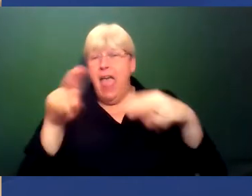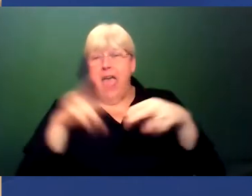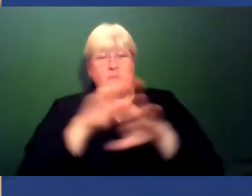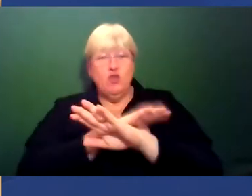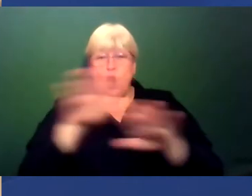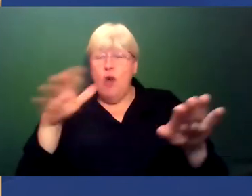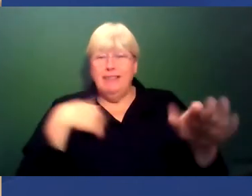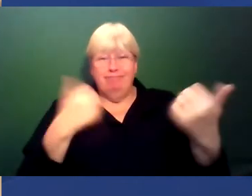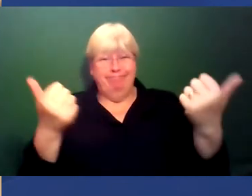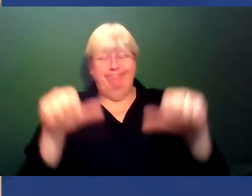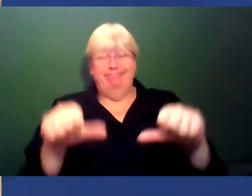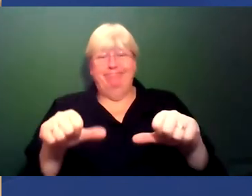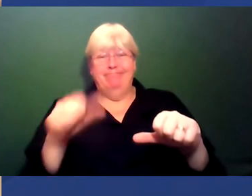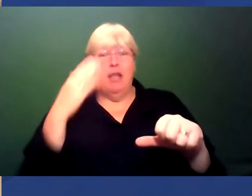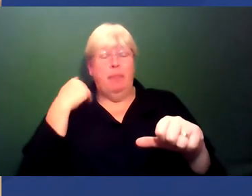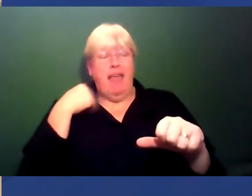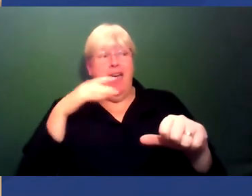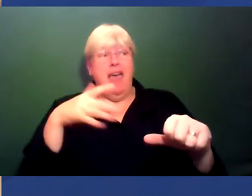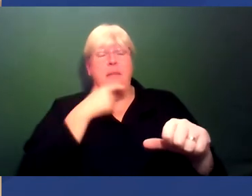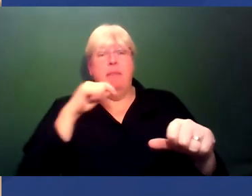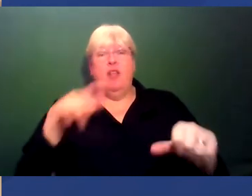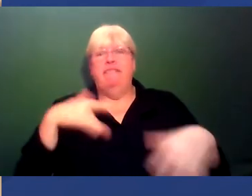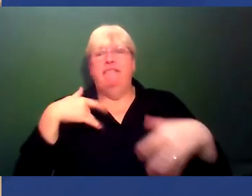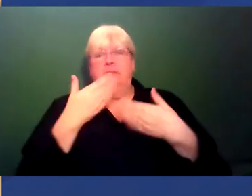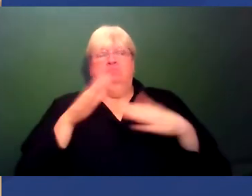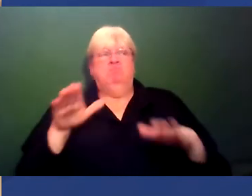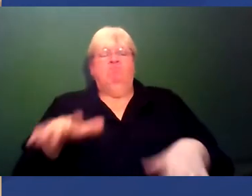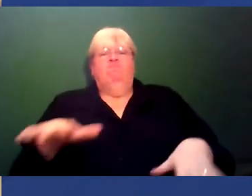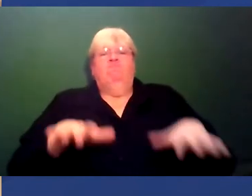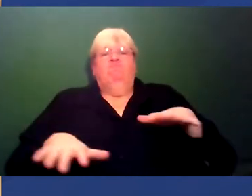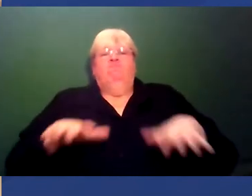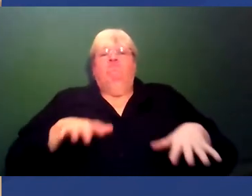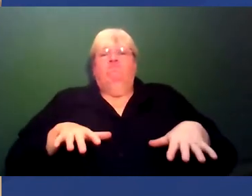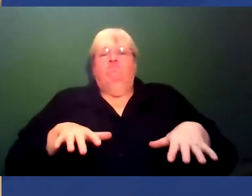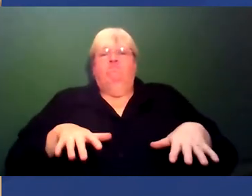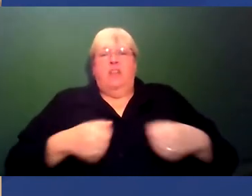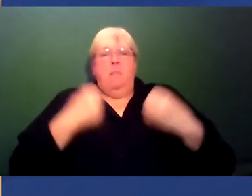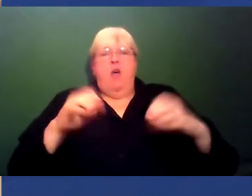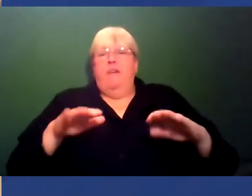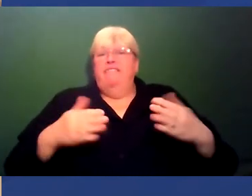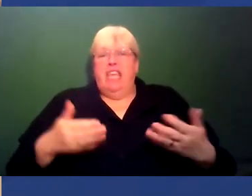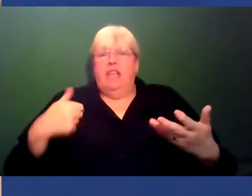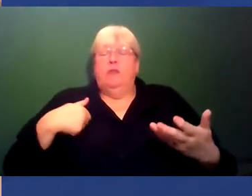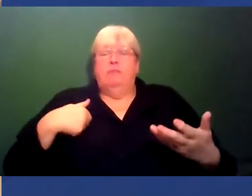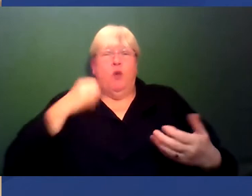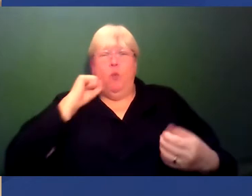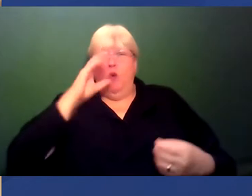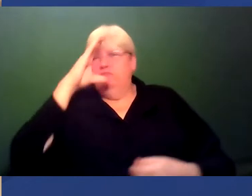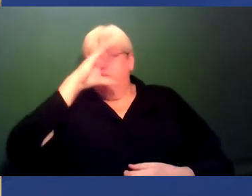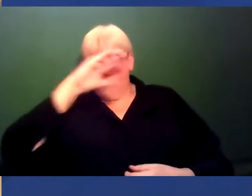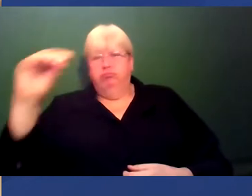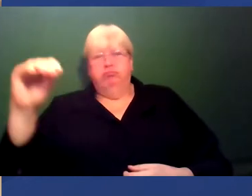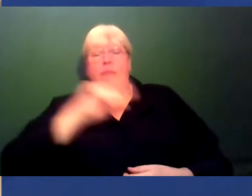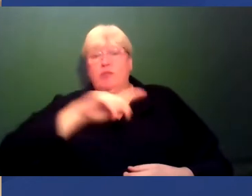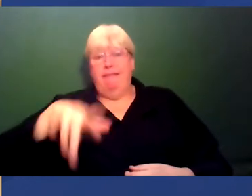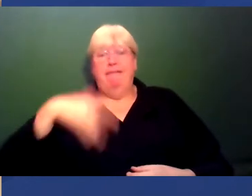black people are already feeling kind of exposed and having little power in these systems. They're not going to report because they feel that if